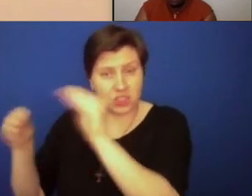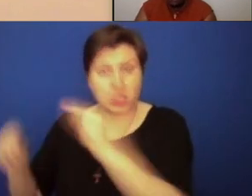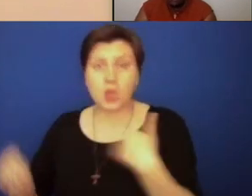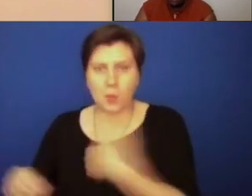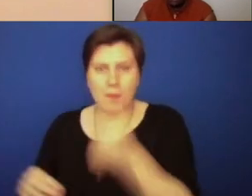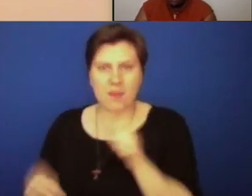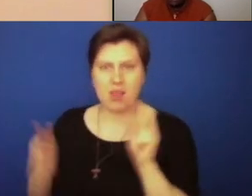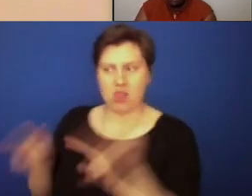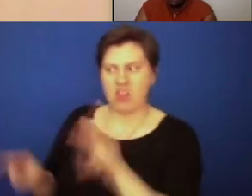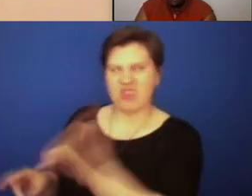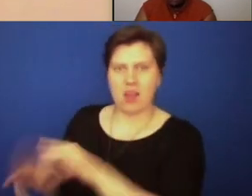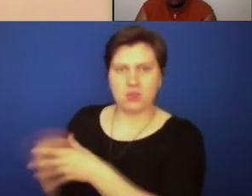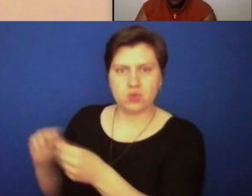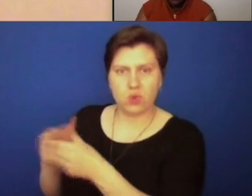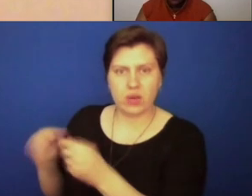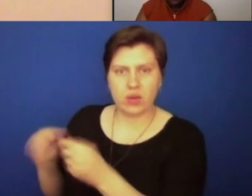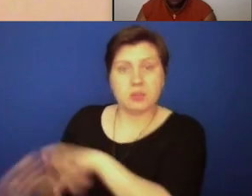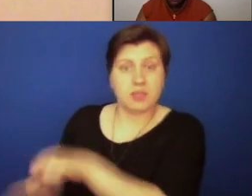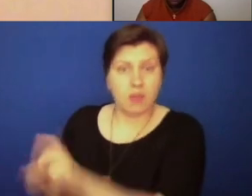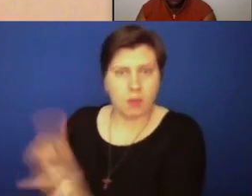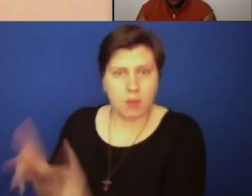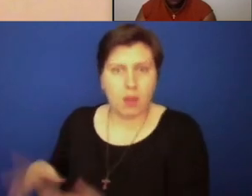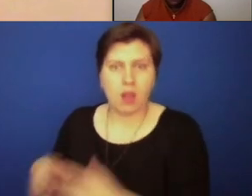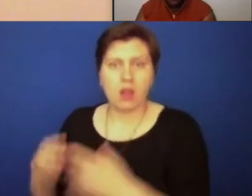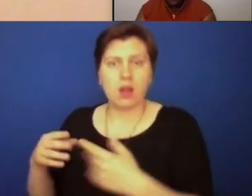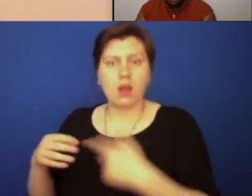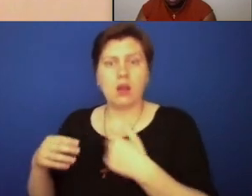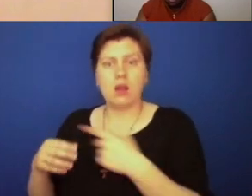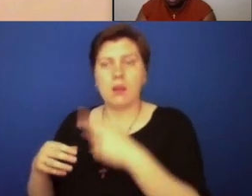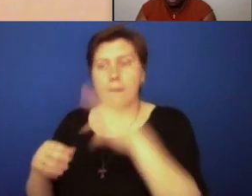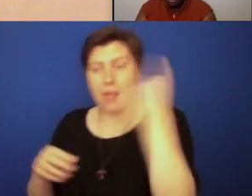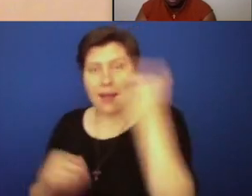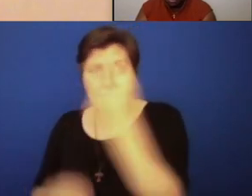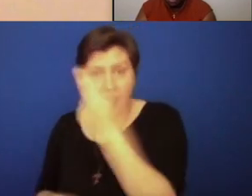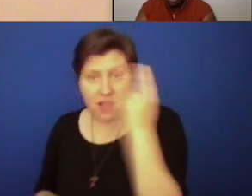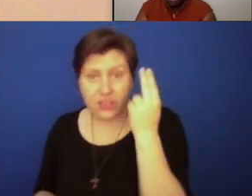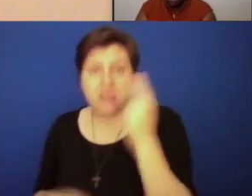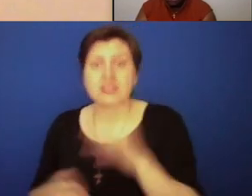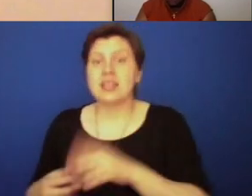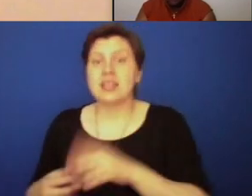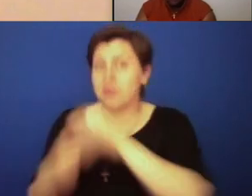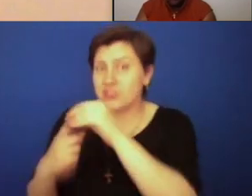stories and specifically those that are held by Black Catholics, especially women and girls.